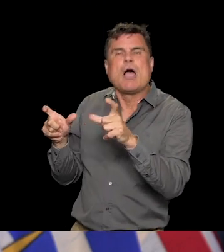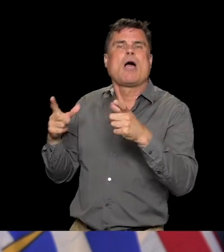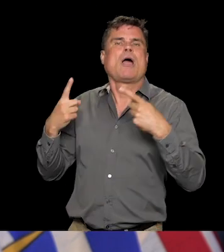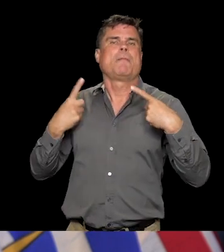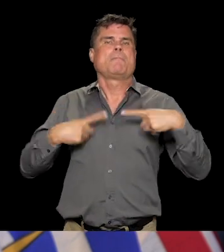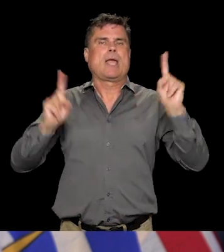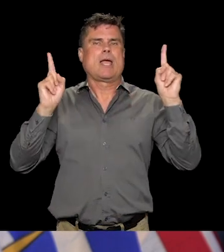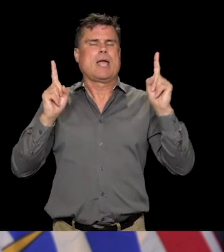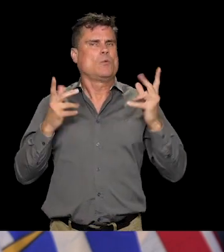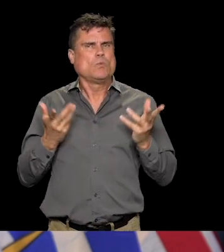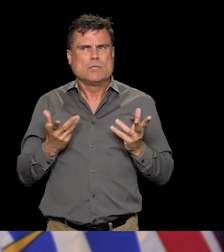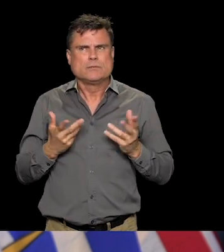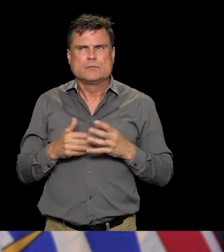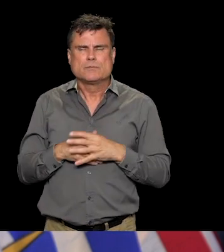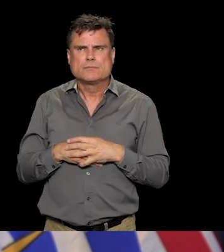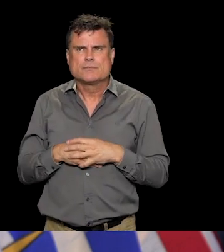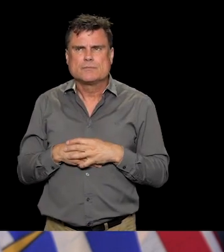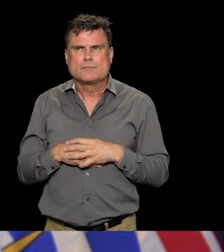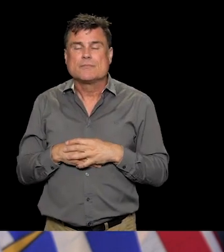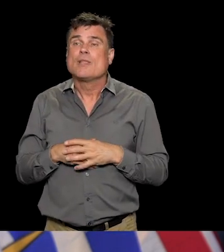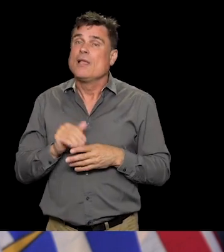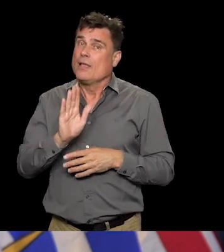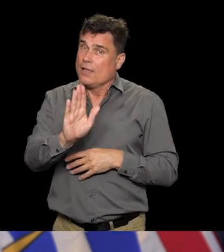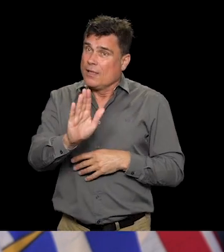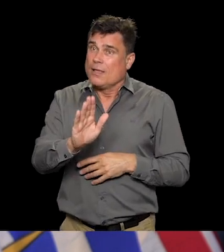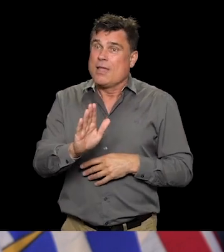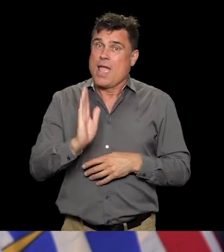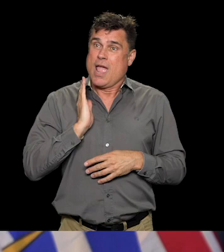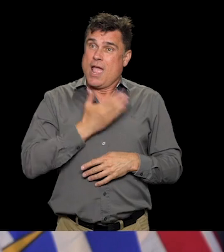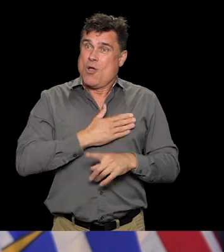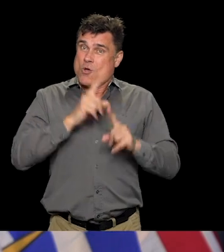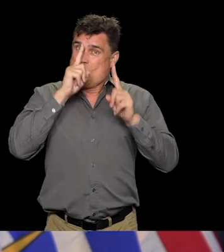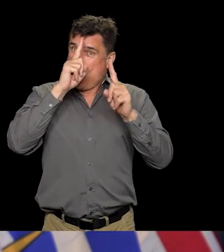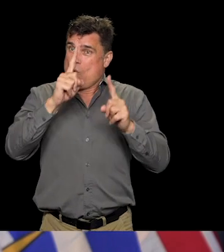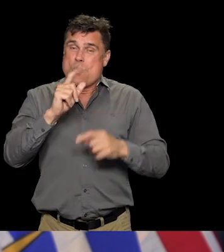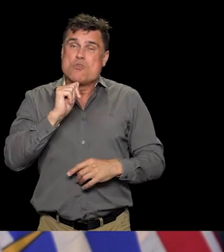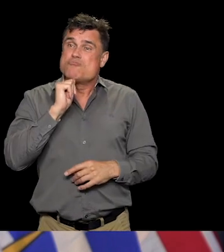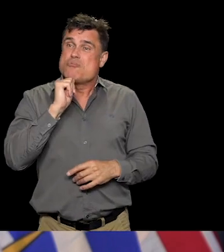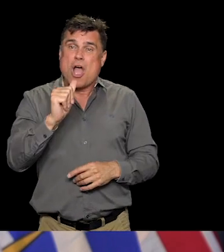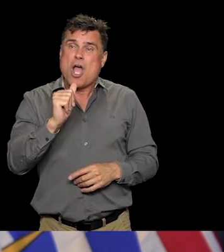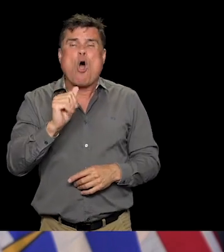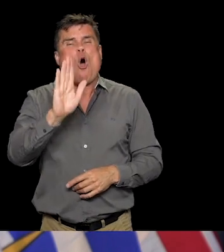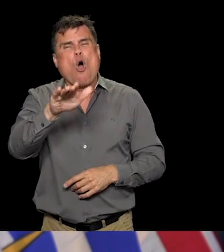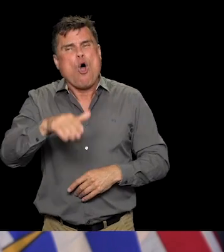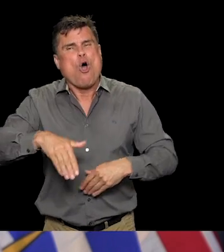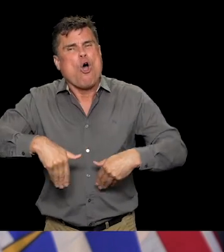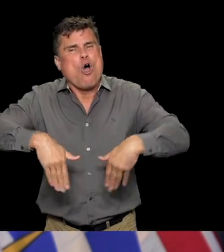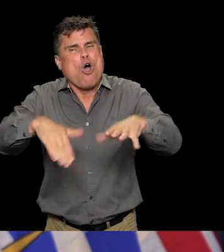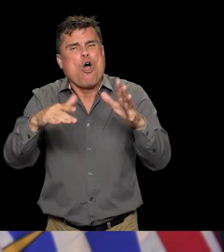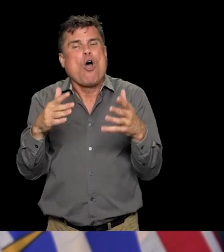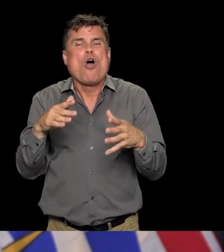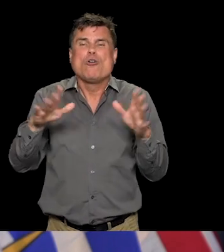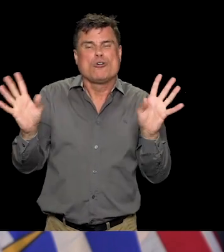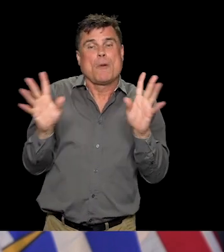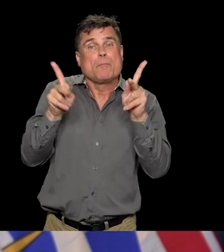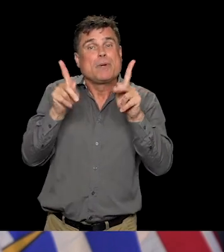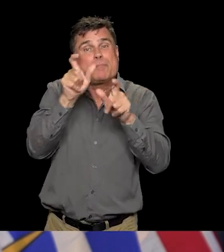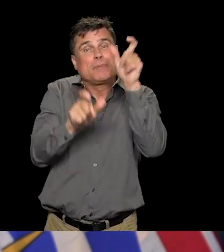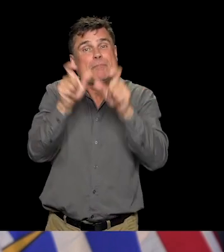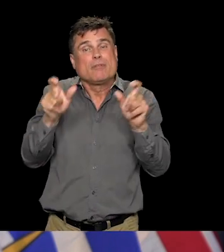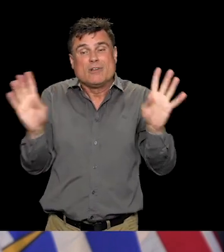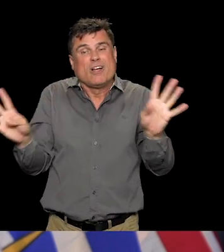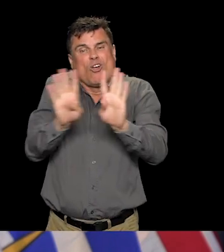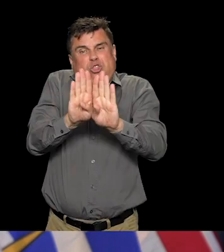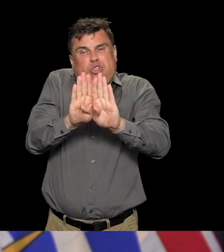to young people as well as to those who are more vulnerable and more at risk. I can only say that our approach in BC has always